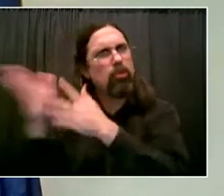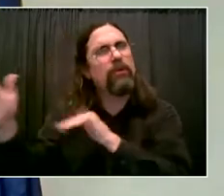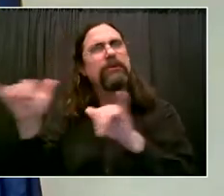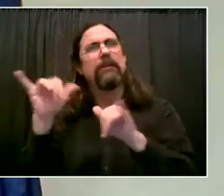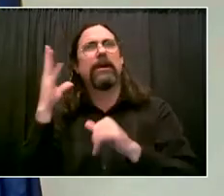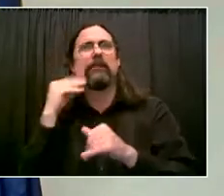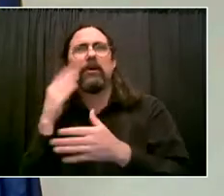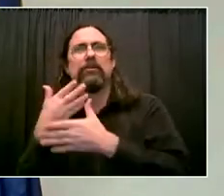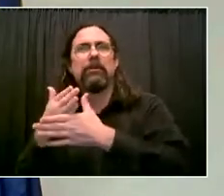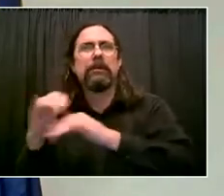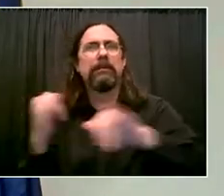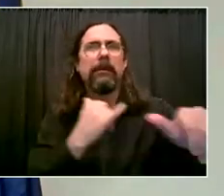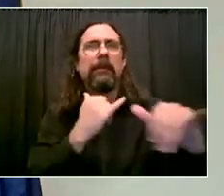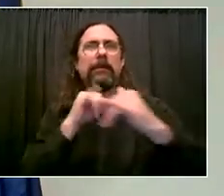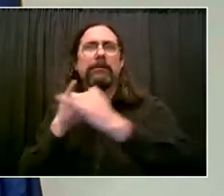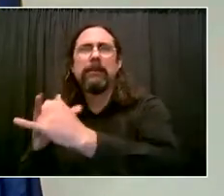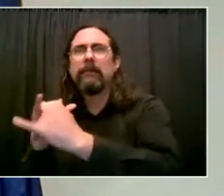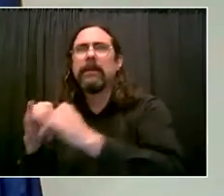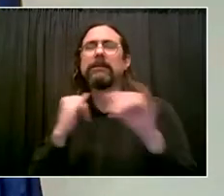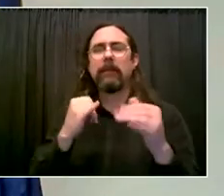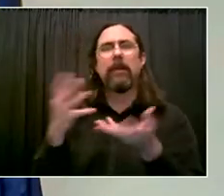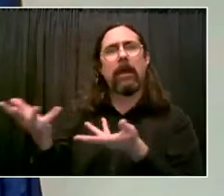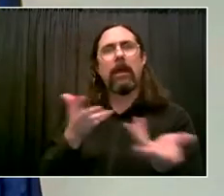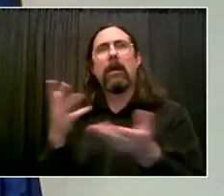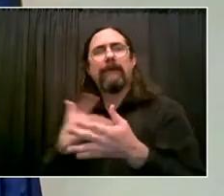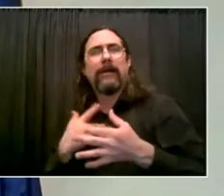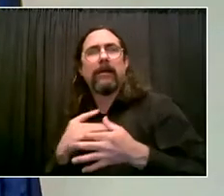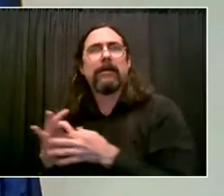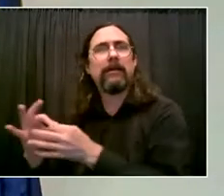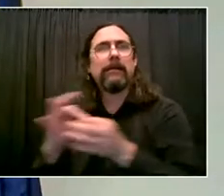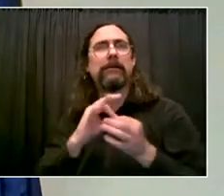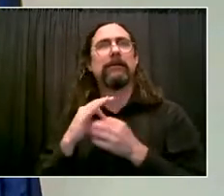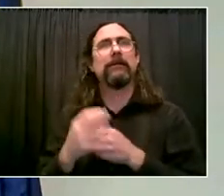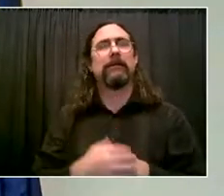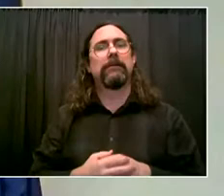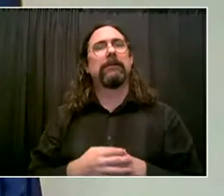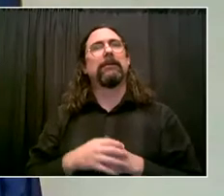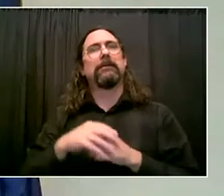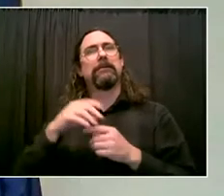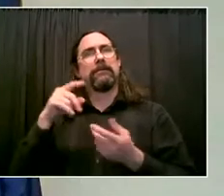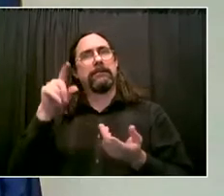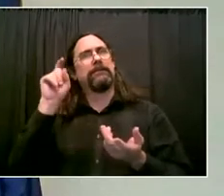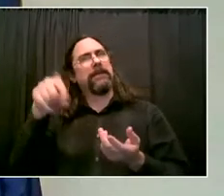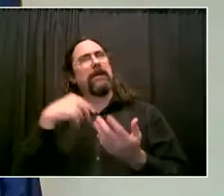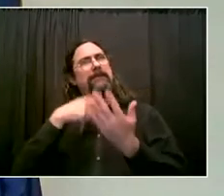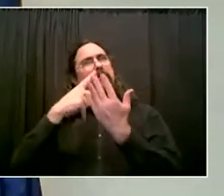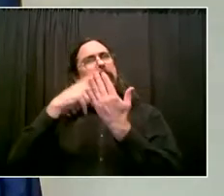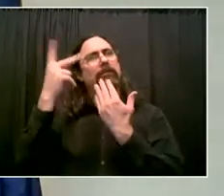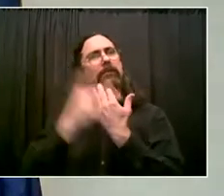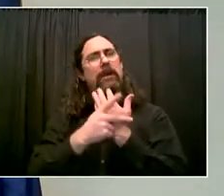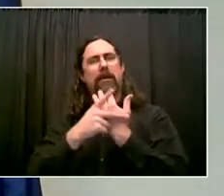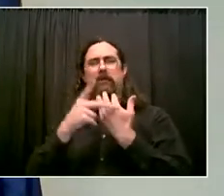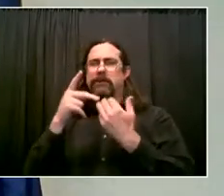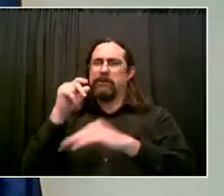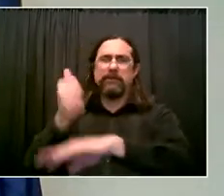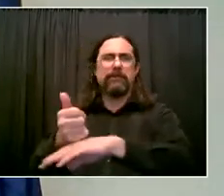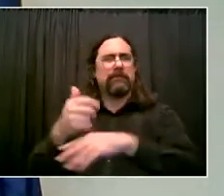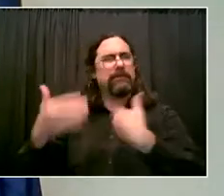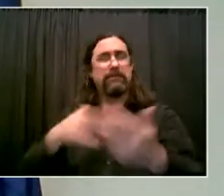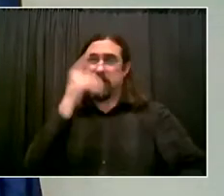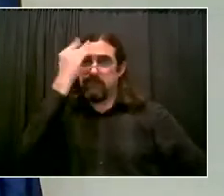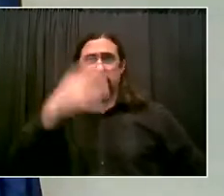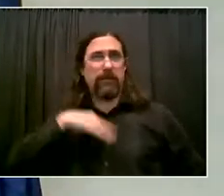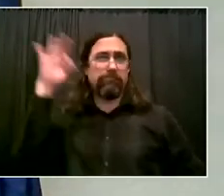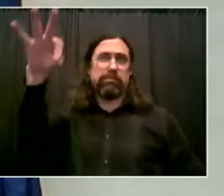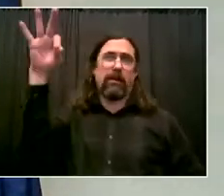know this to be true. I'm somebody that sentenced people to jail and state prison. And I knew even then as a judge, and now more importantly, as a DA,